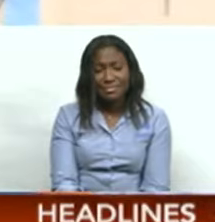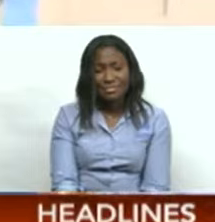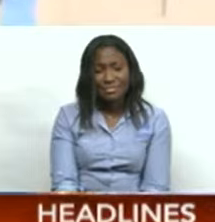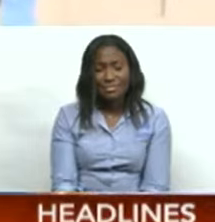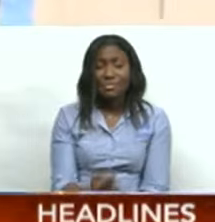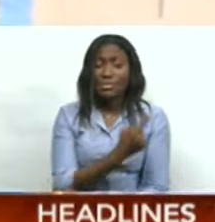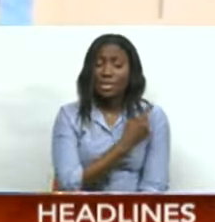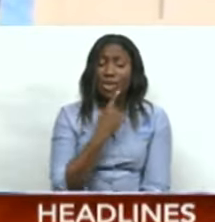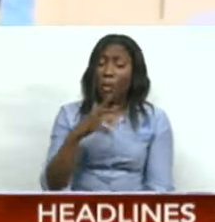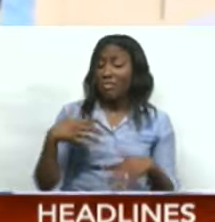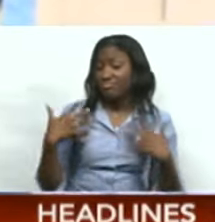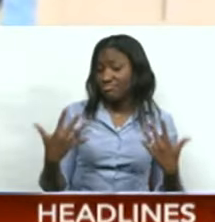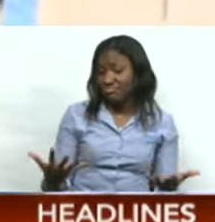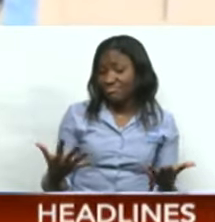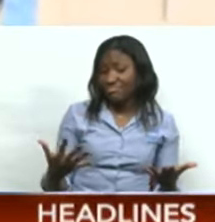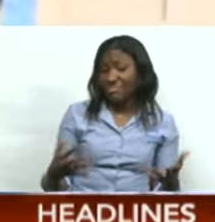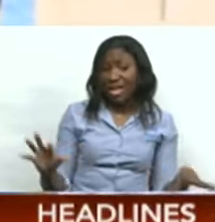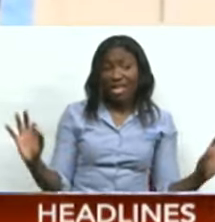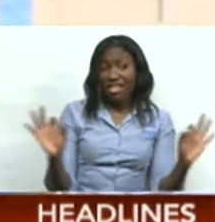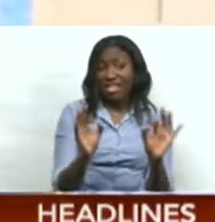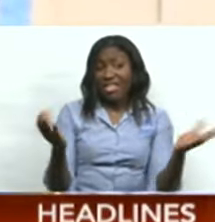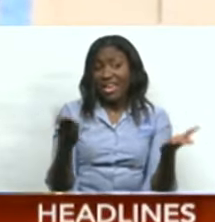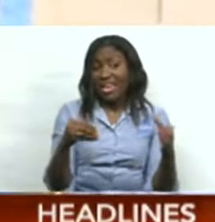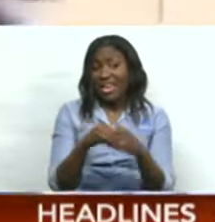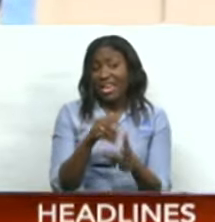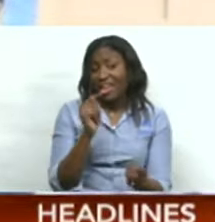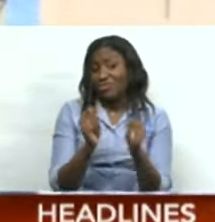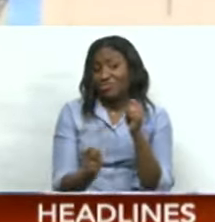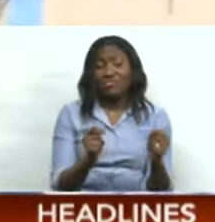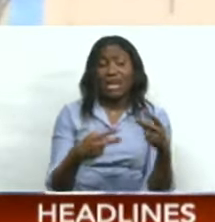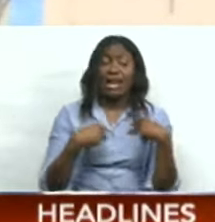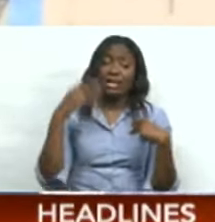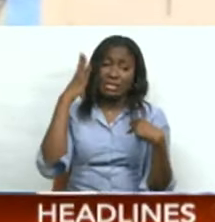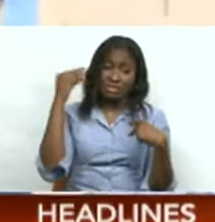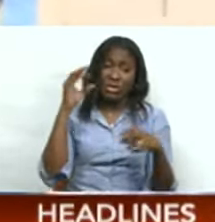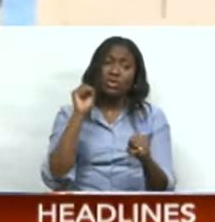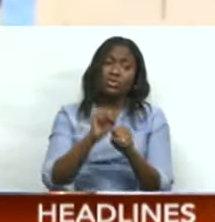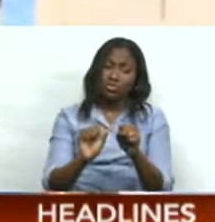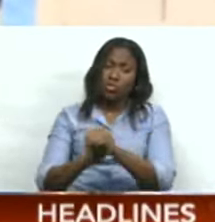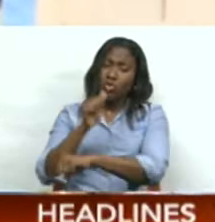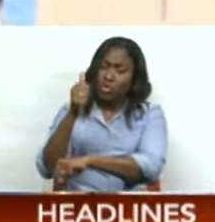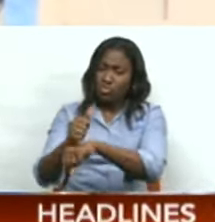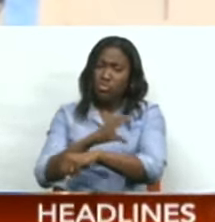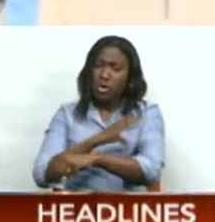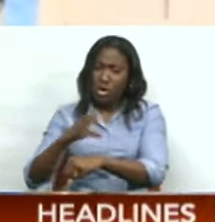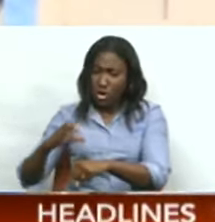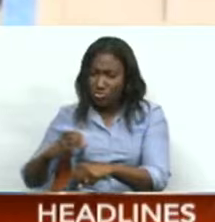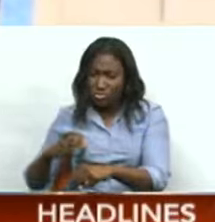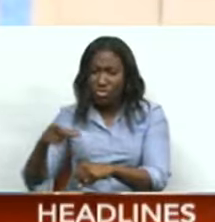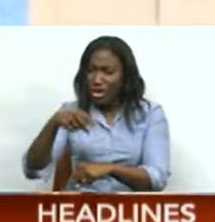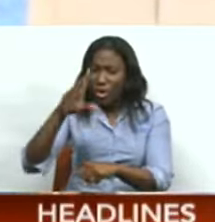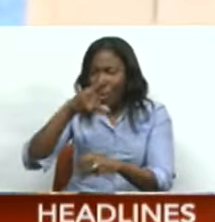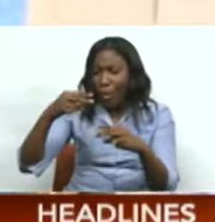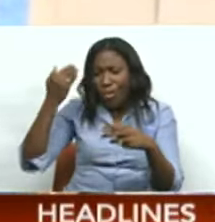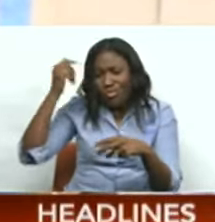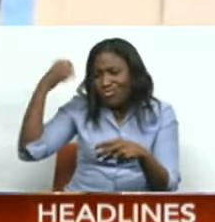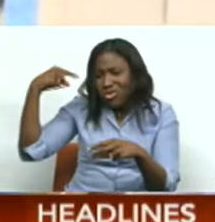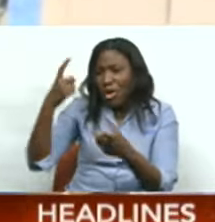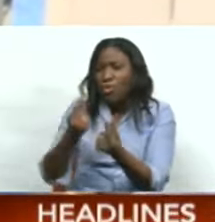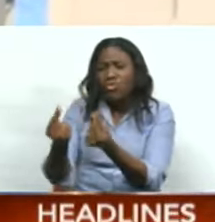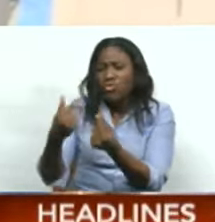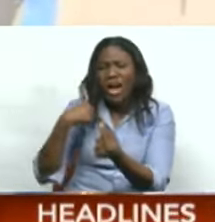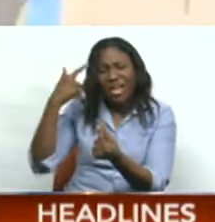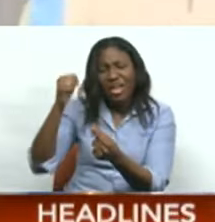Well, as far as I see it, nobody here in Trinidad has that kind of experience. appointing a commission of the same people who have no idea what to do makes